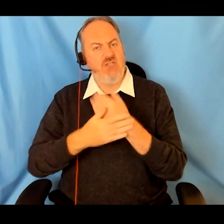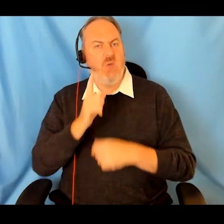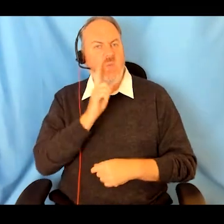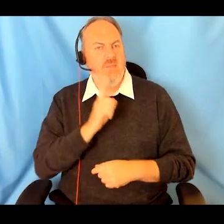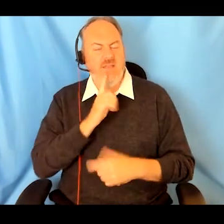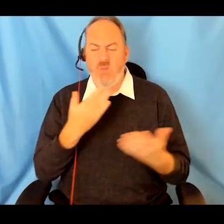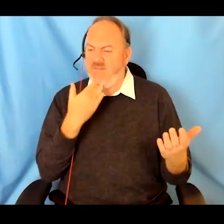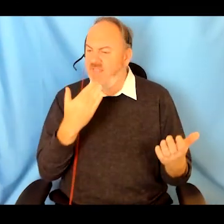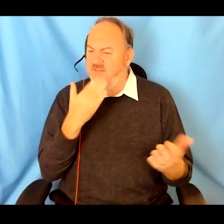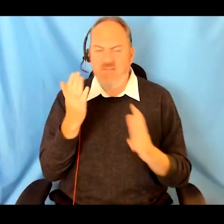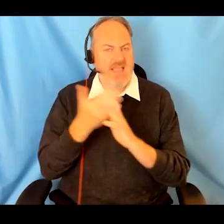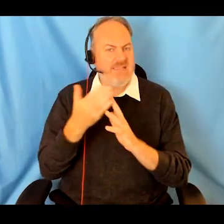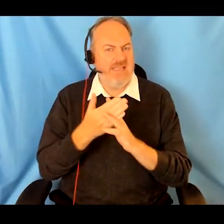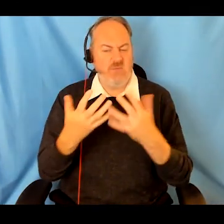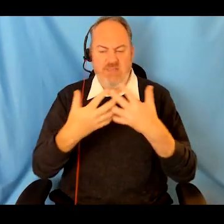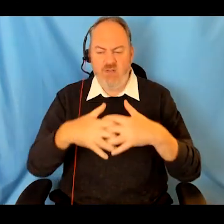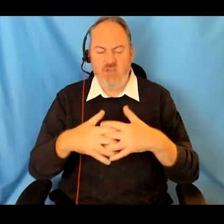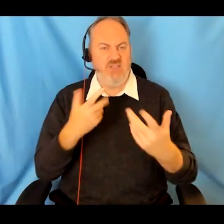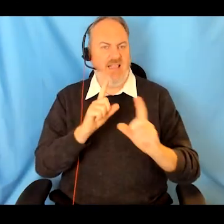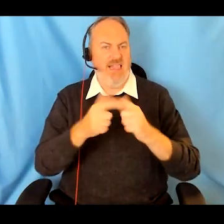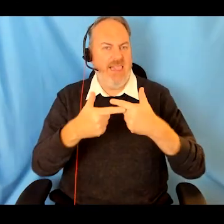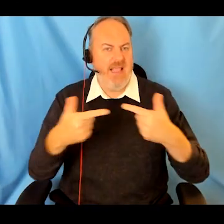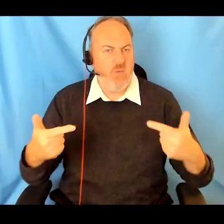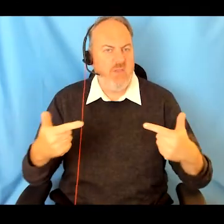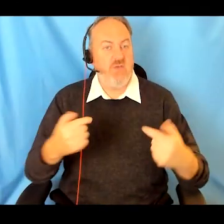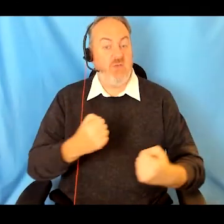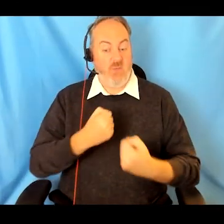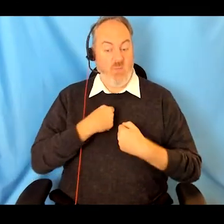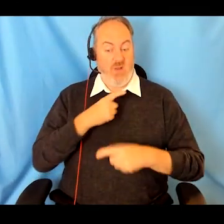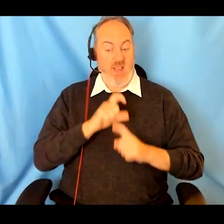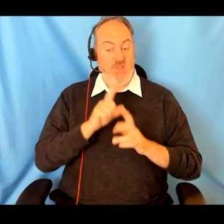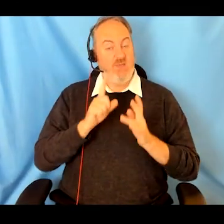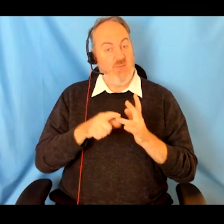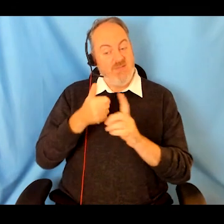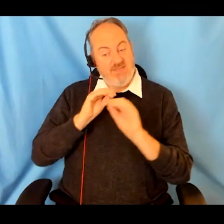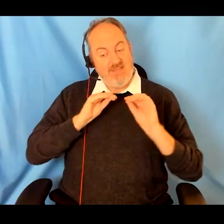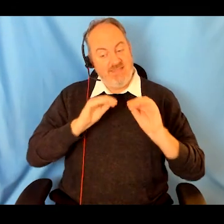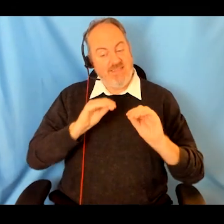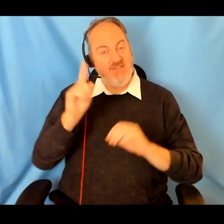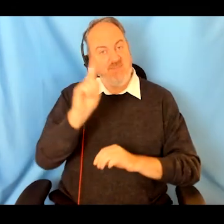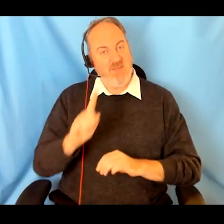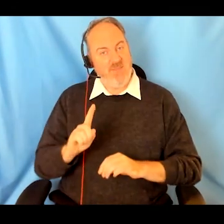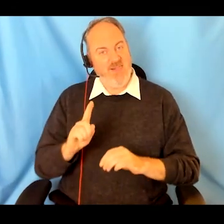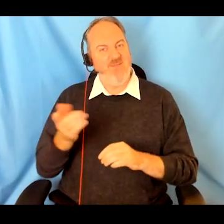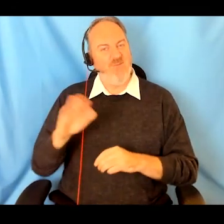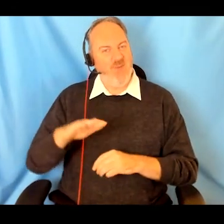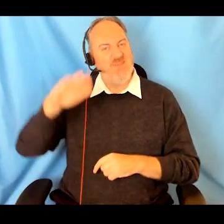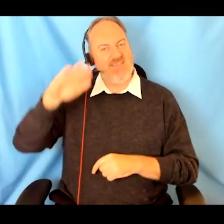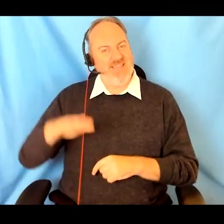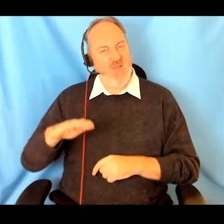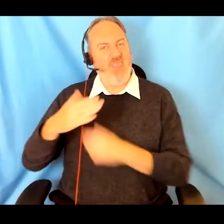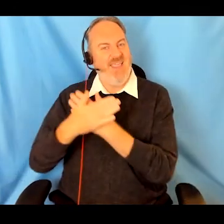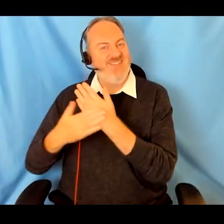lack of confidence, lack of motivation, language, etc. The sessions that I run at NKS are tailor-made to users' requirements